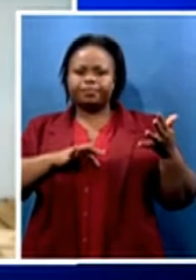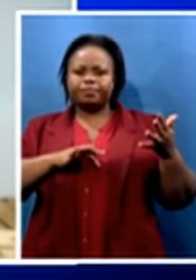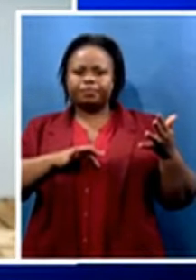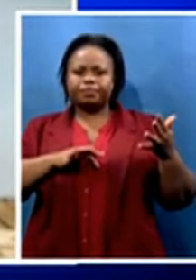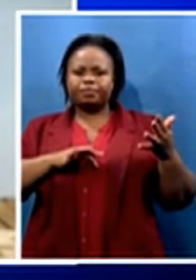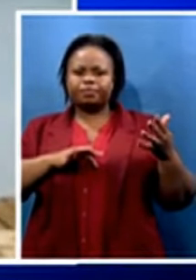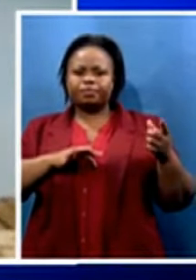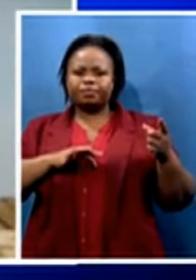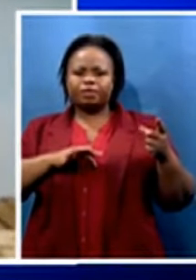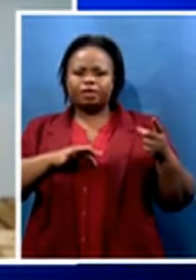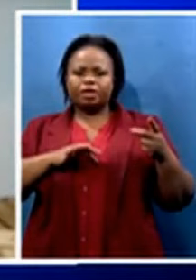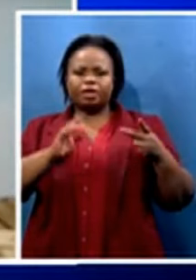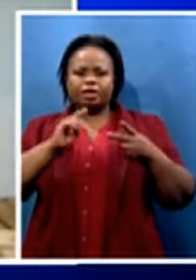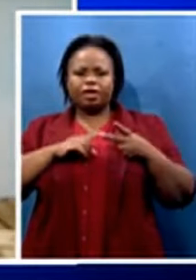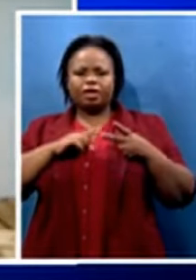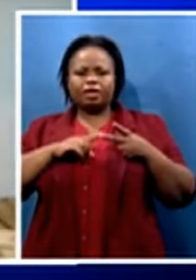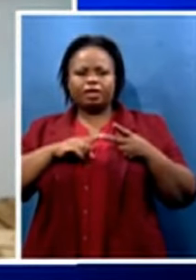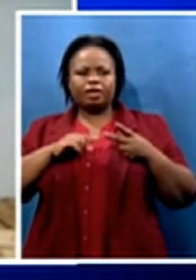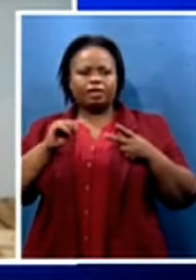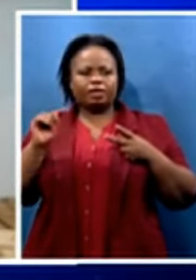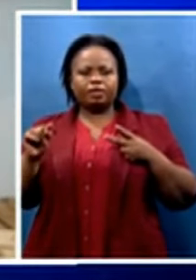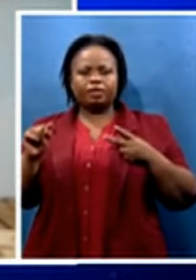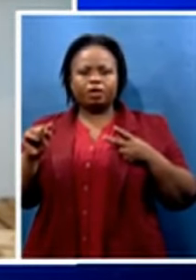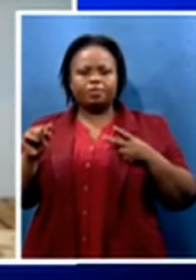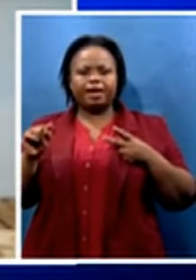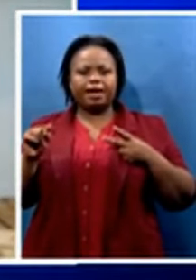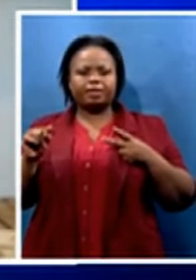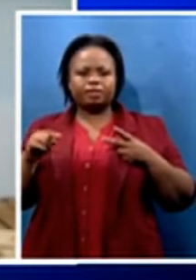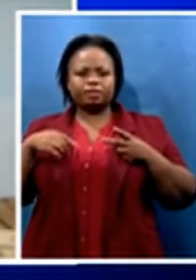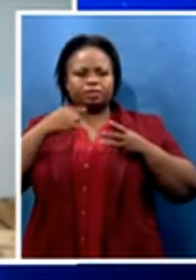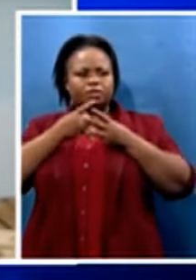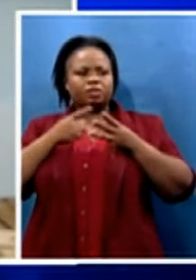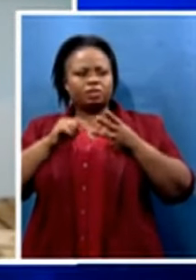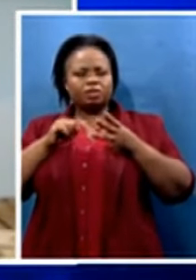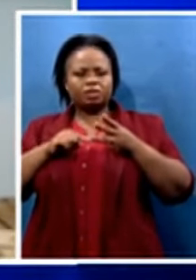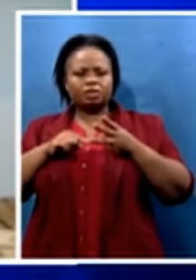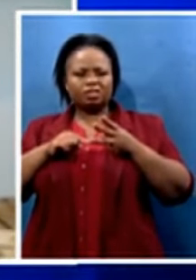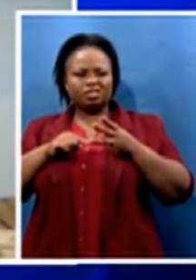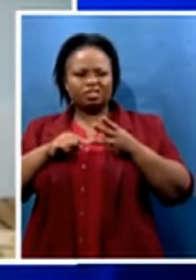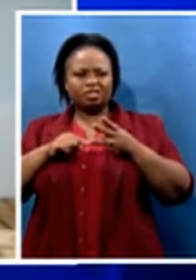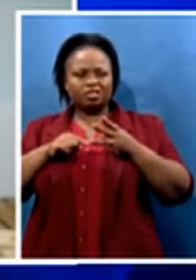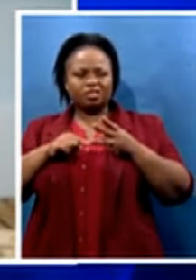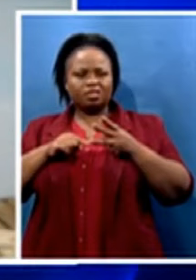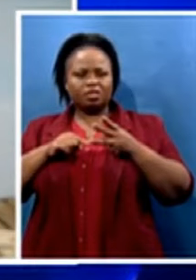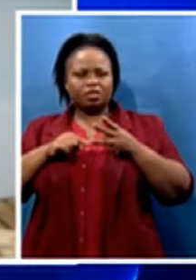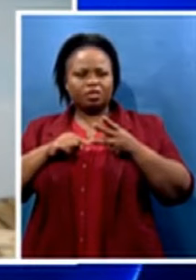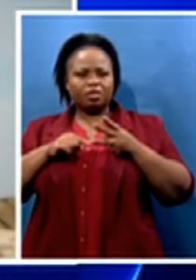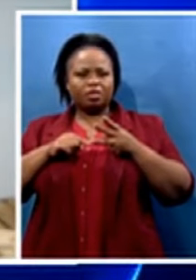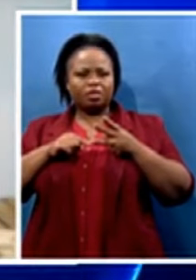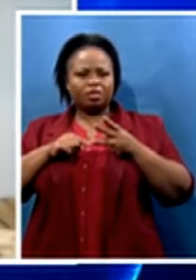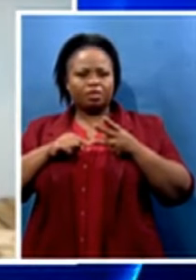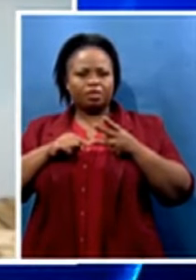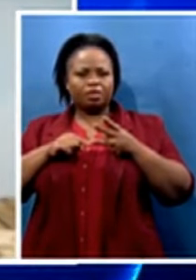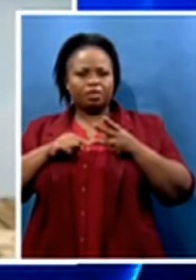years and years and decades of us now following reappeals and reappeals and reappeals. And in this way, Mr. Zuma appears to be